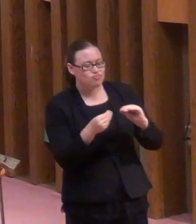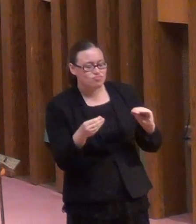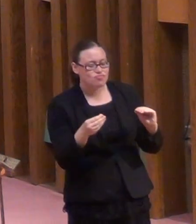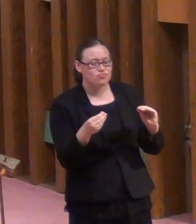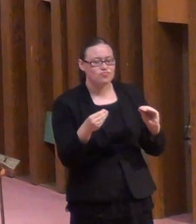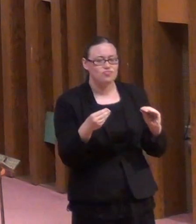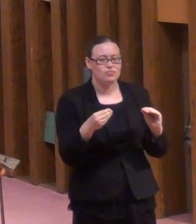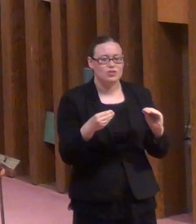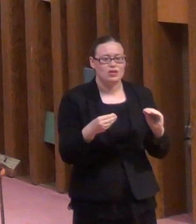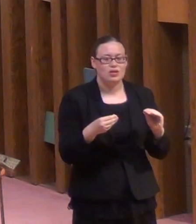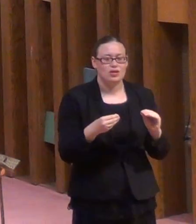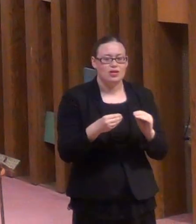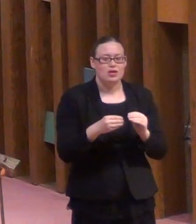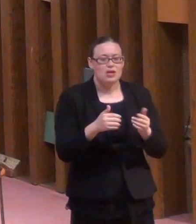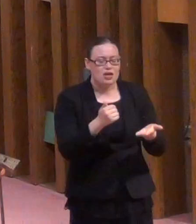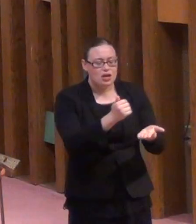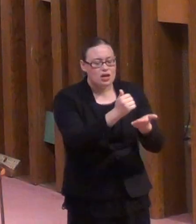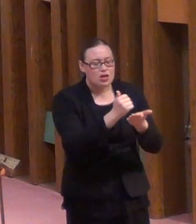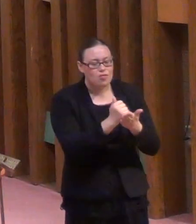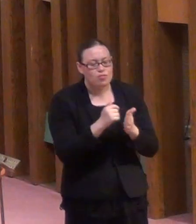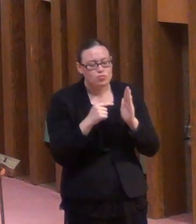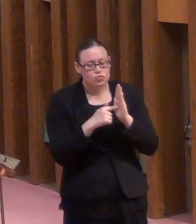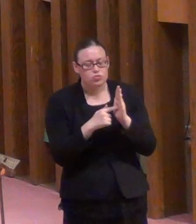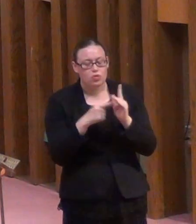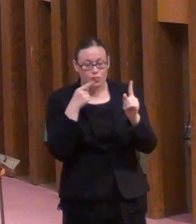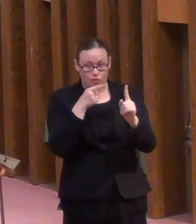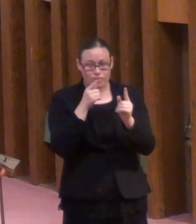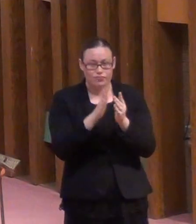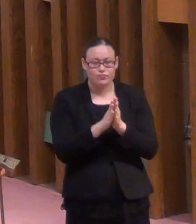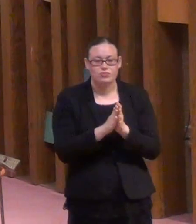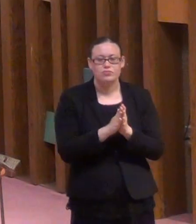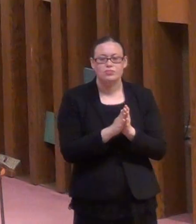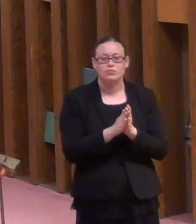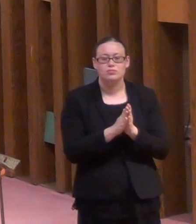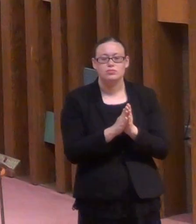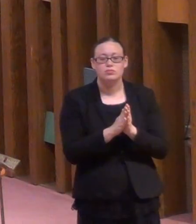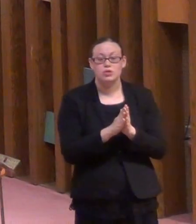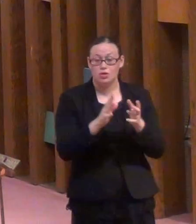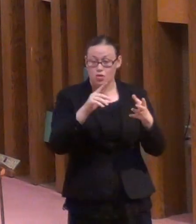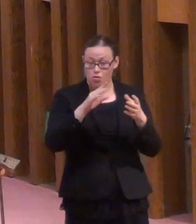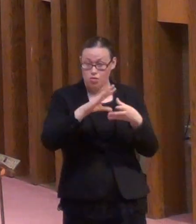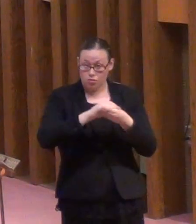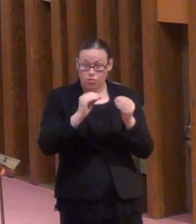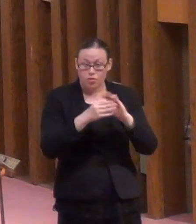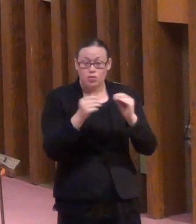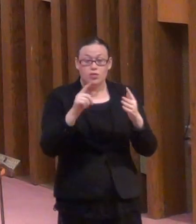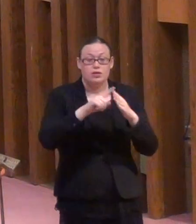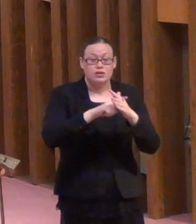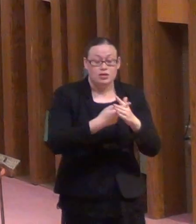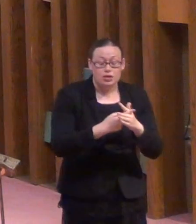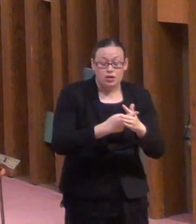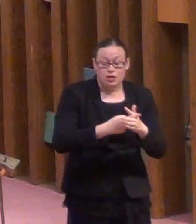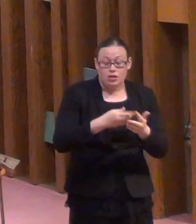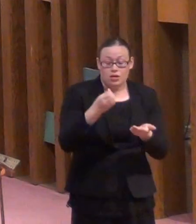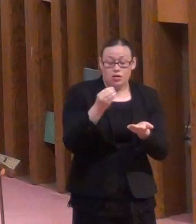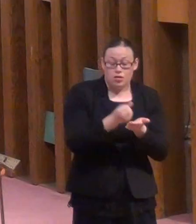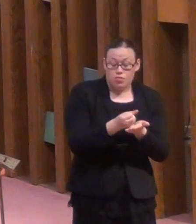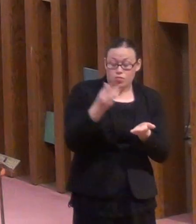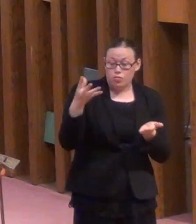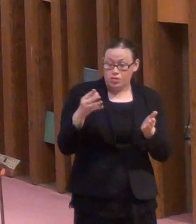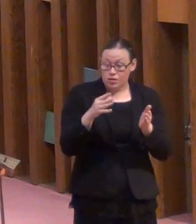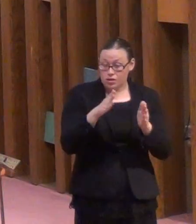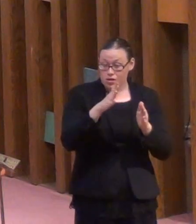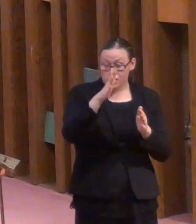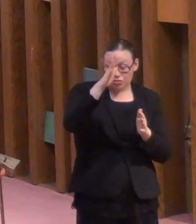themselves to this interpretation. Notice that the parable begins with the rich man's steward being